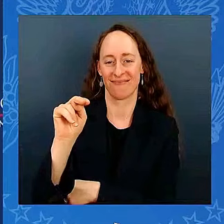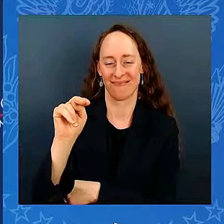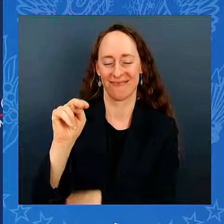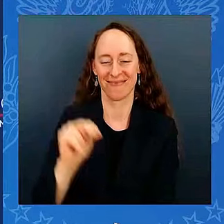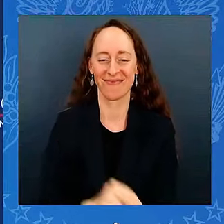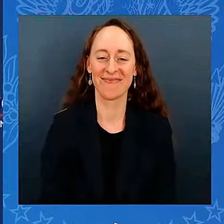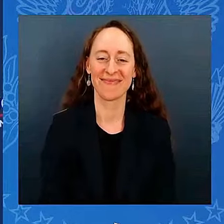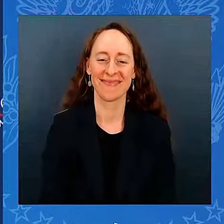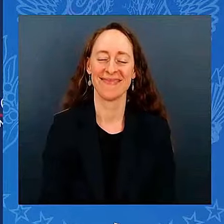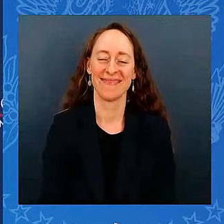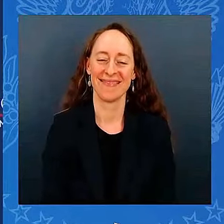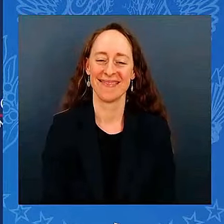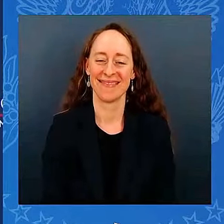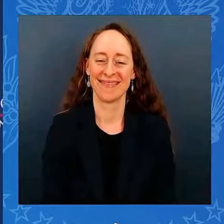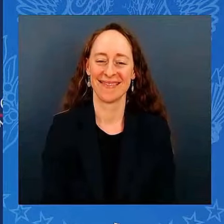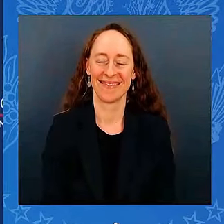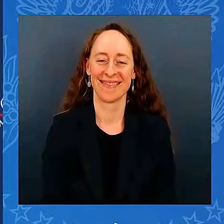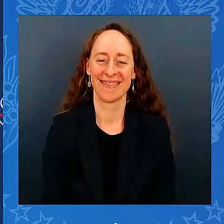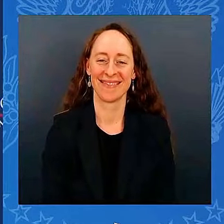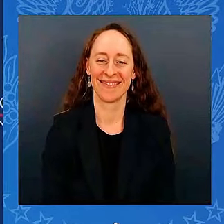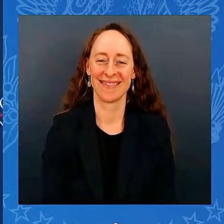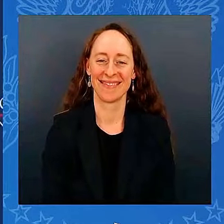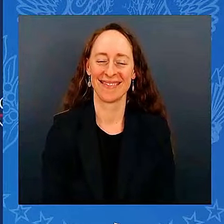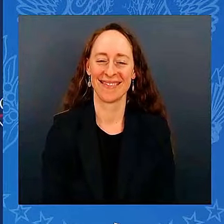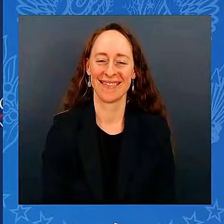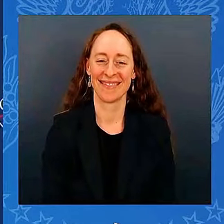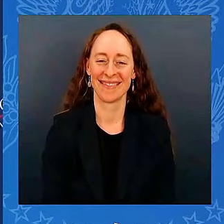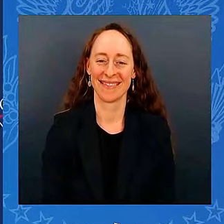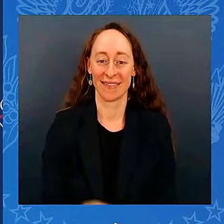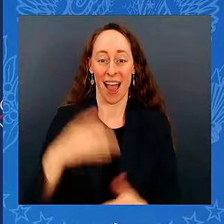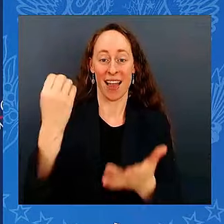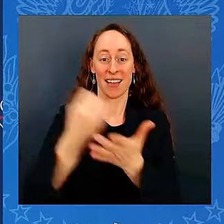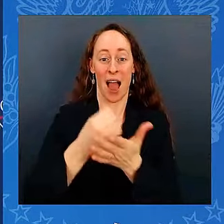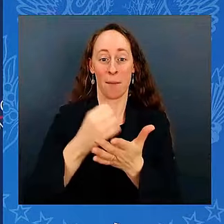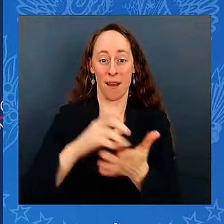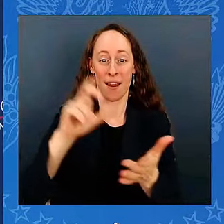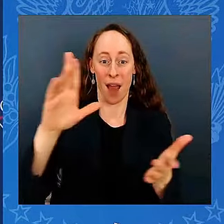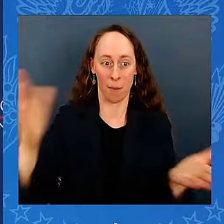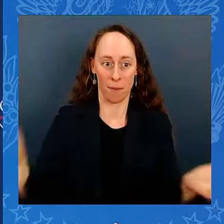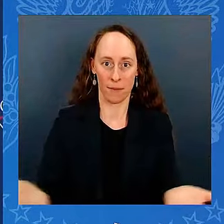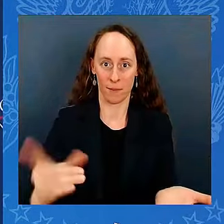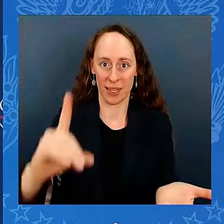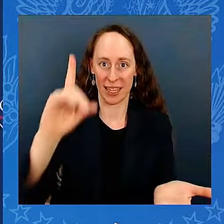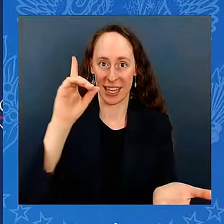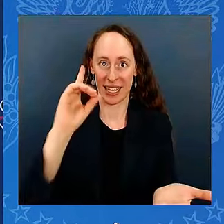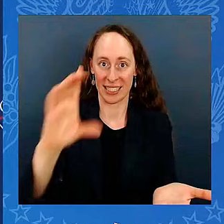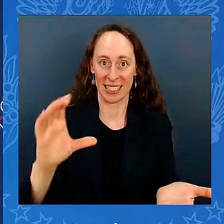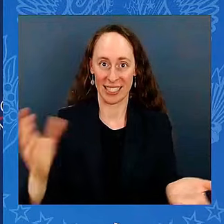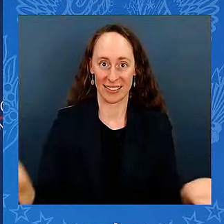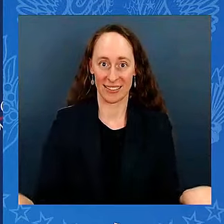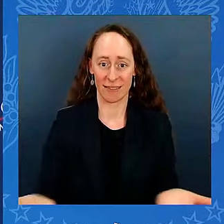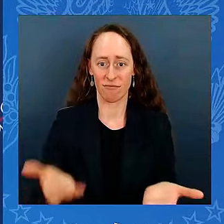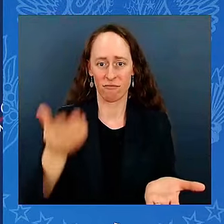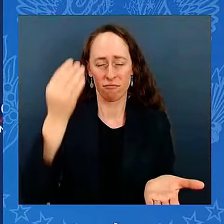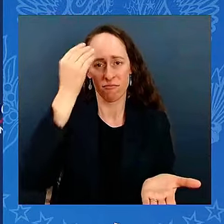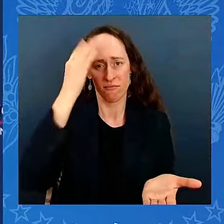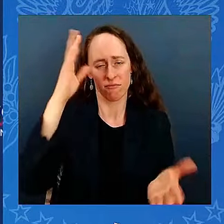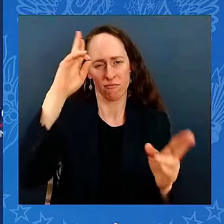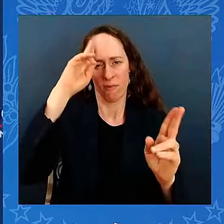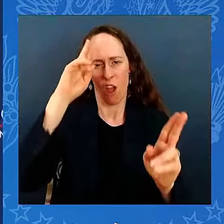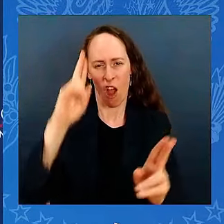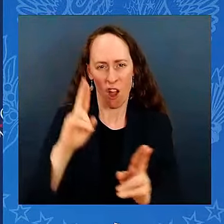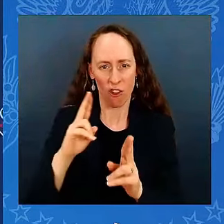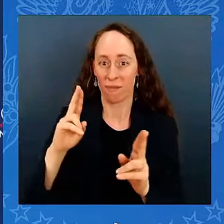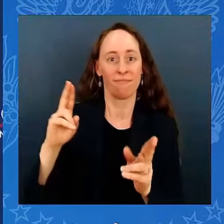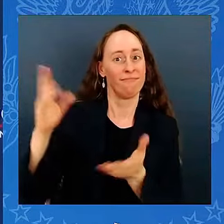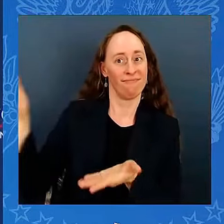So, the Economic Club of Washington is honored to have the 46th President of United States as our special guest today. All of you